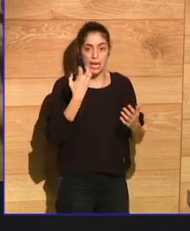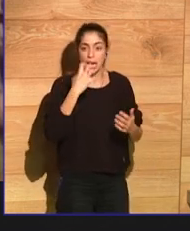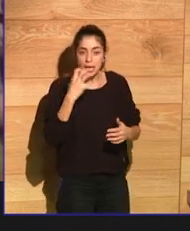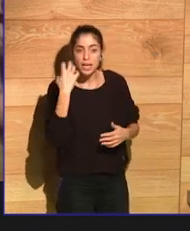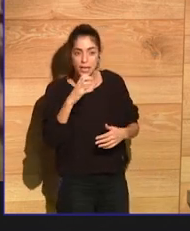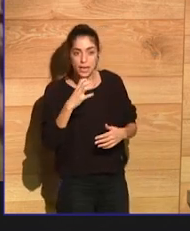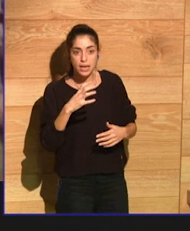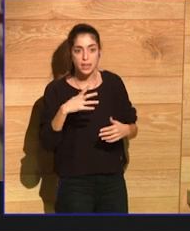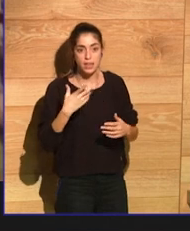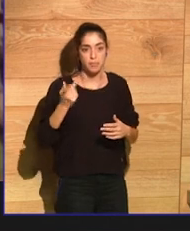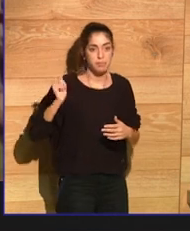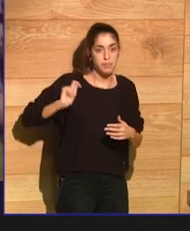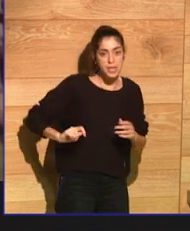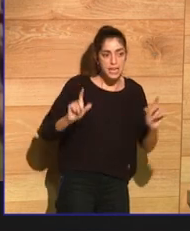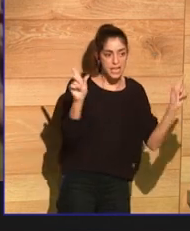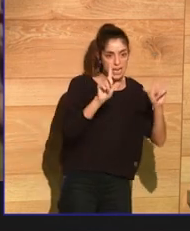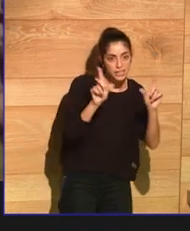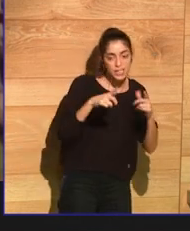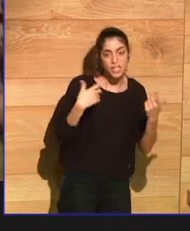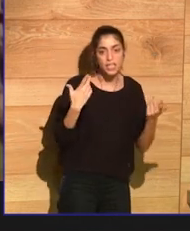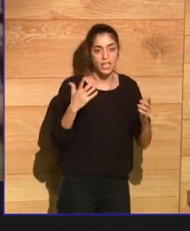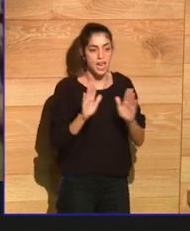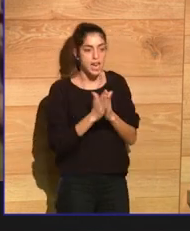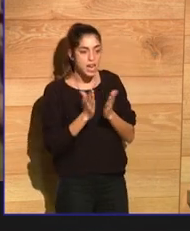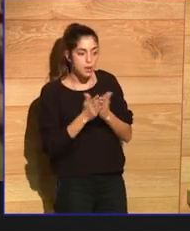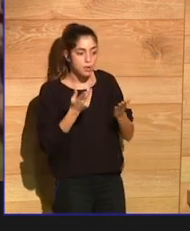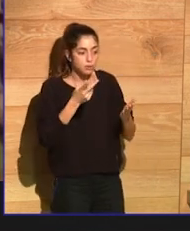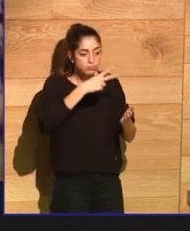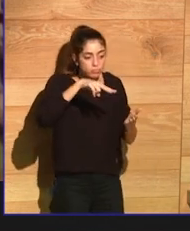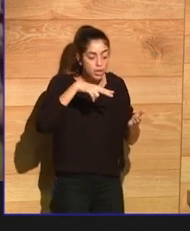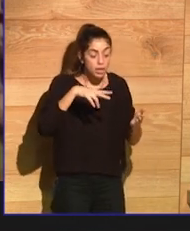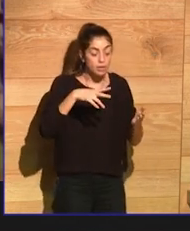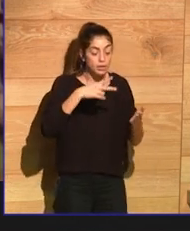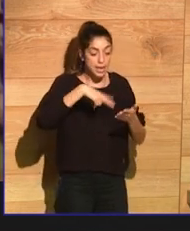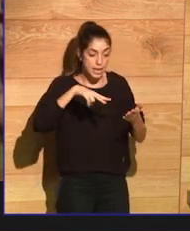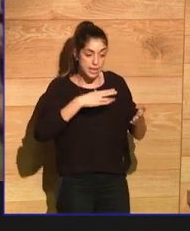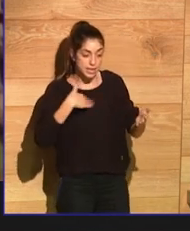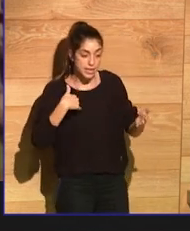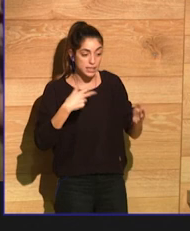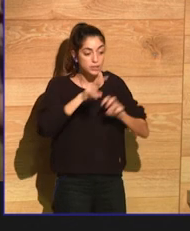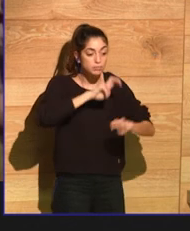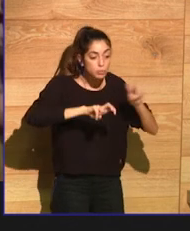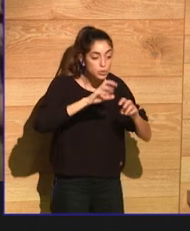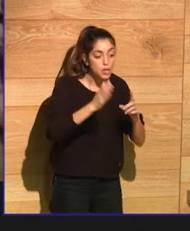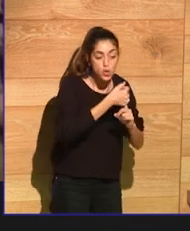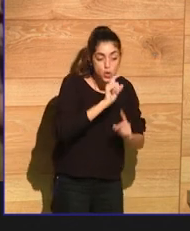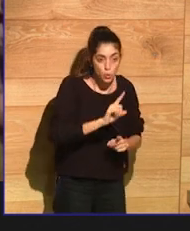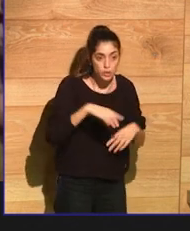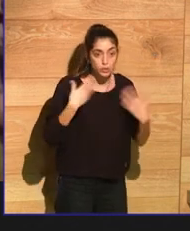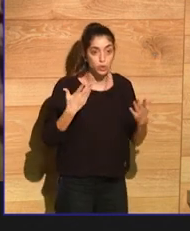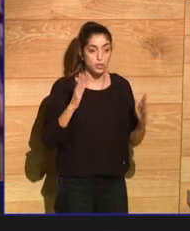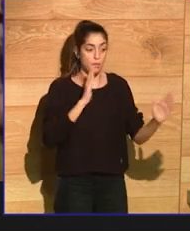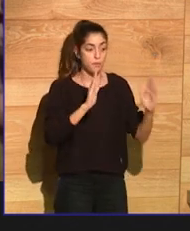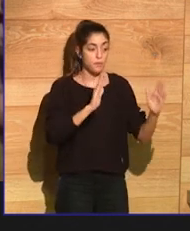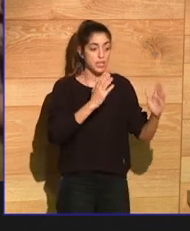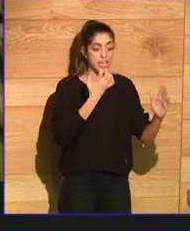finding the books you want to read. But at some point you have to move past your complaining and you have to write the thing that you wish was in the